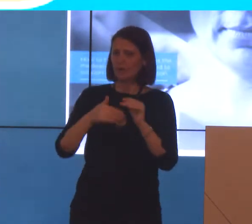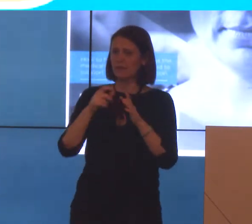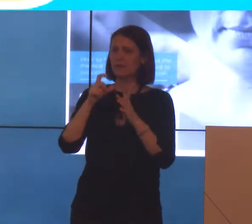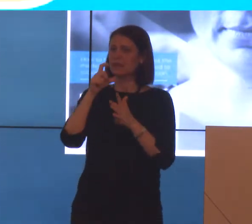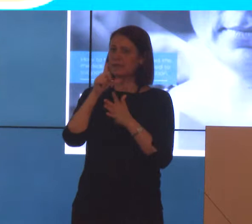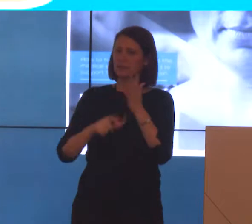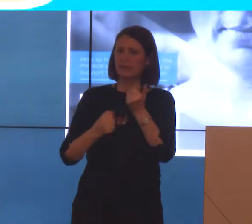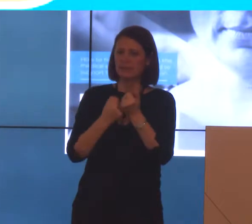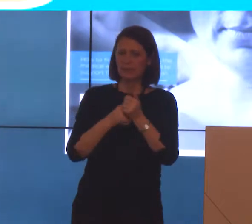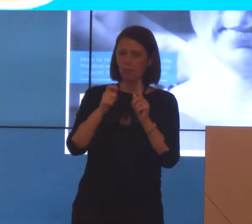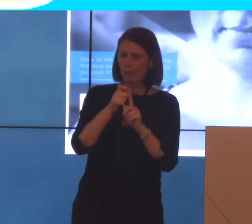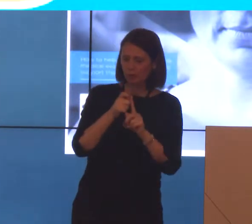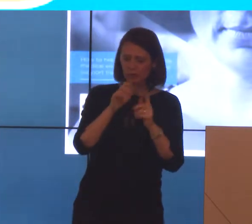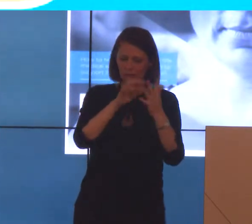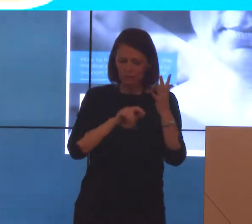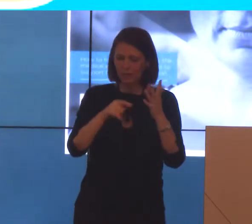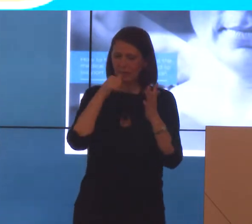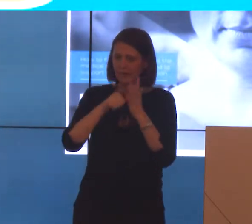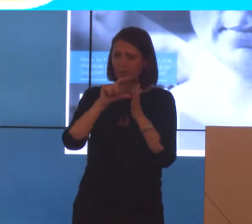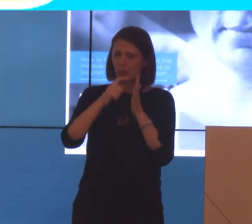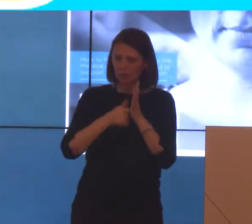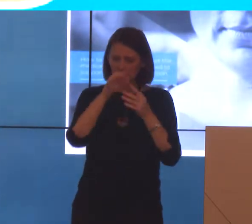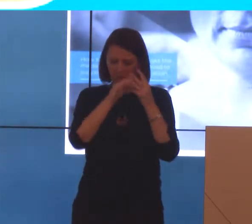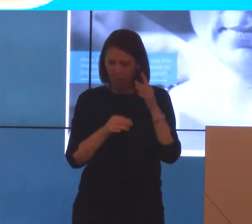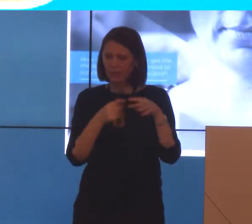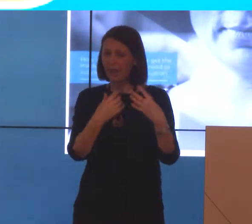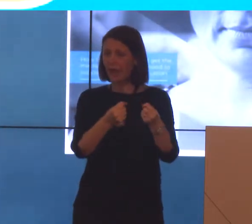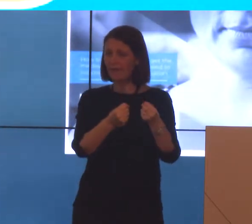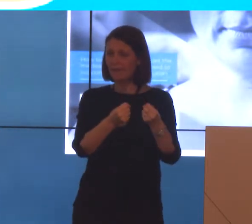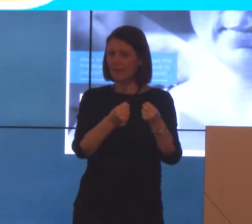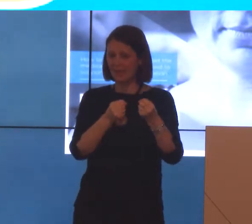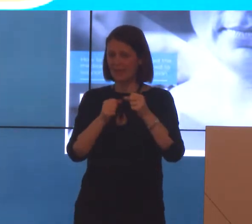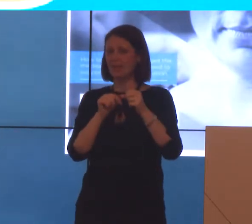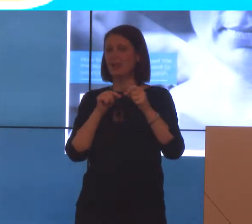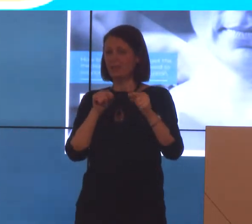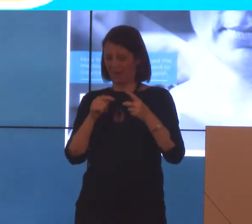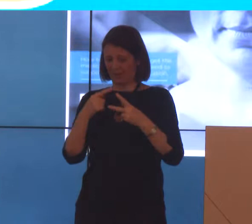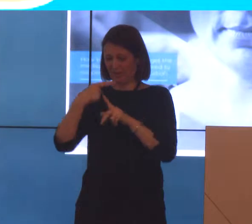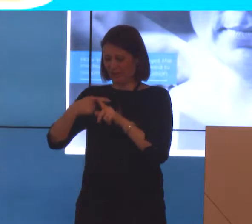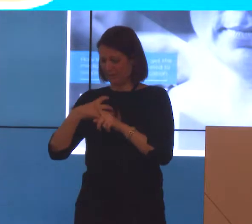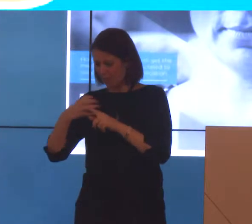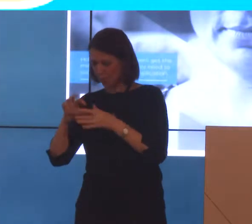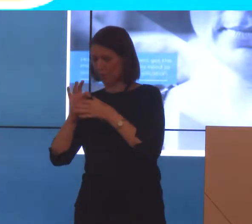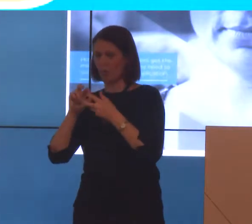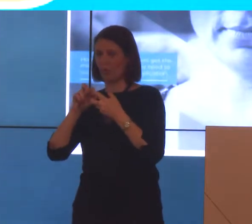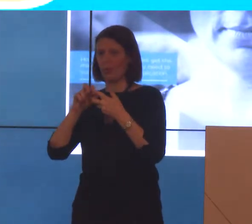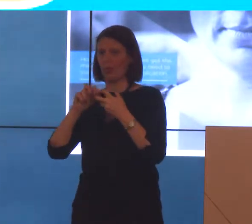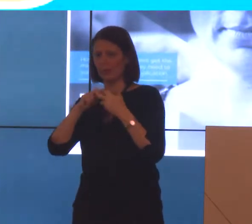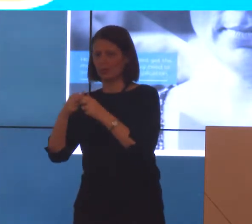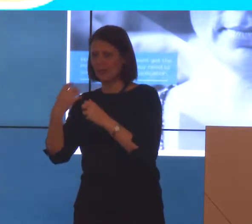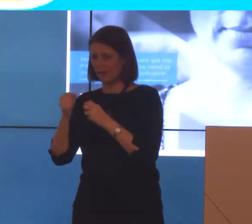Pension and letters to doctors who are, you know, on top of all these issues, who've got relationships with